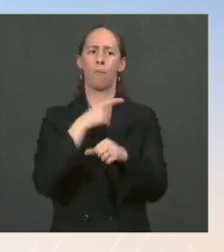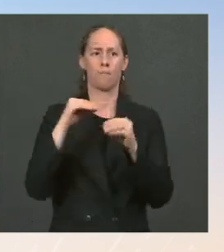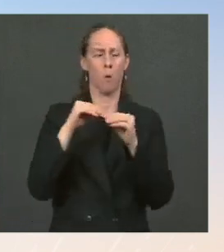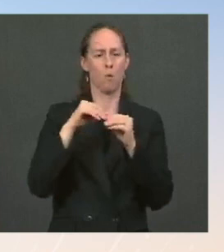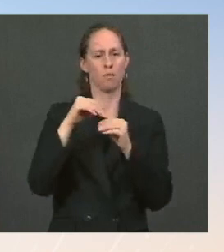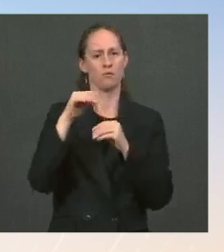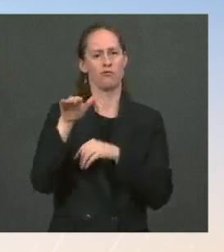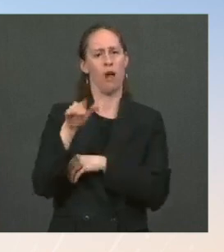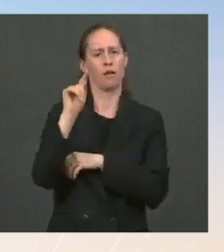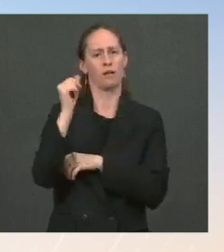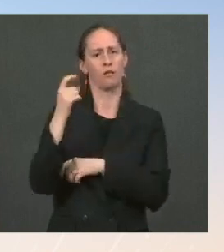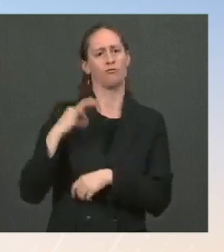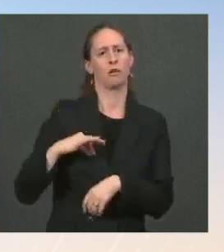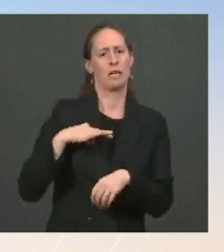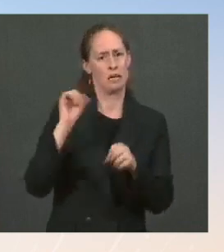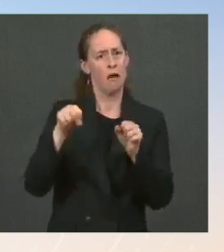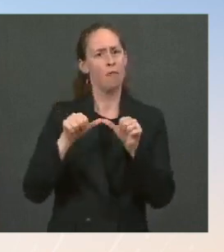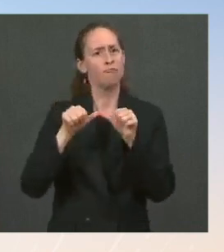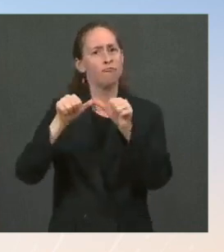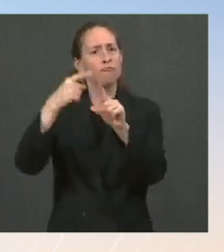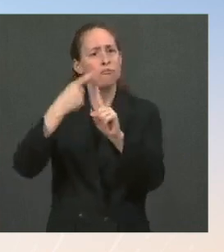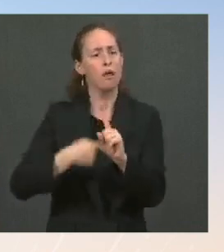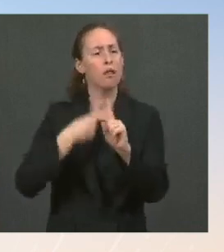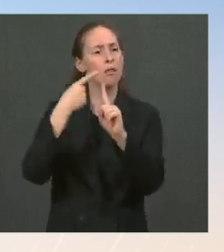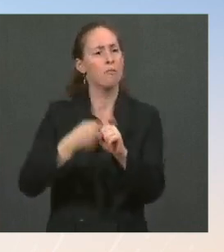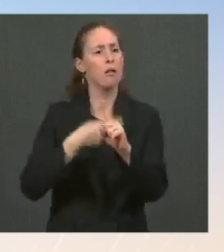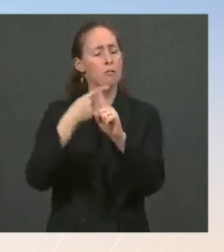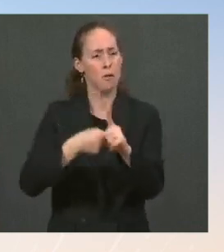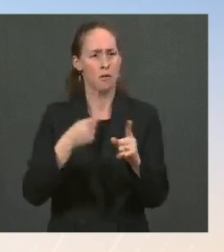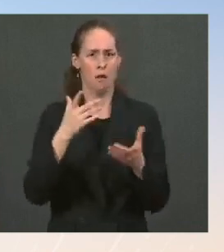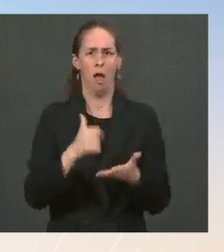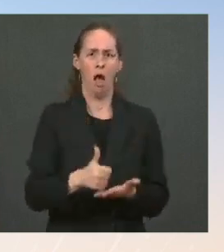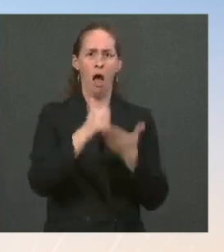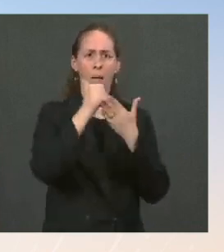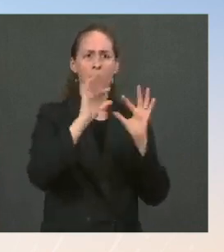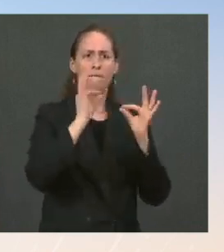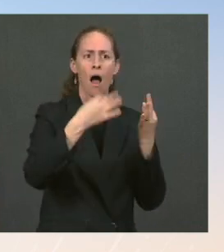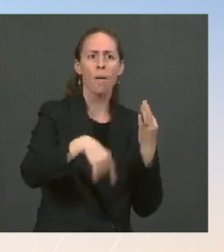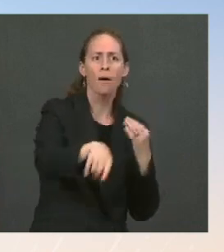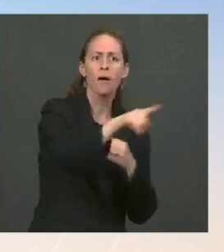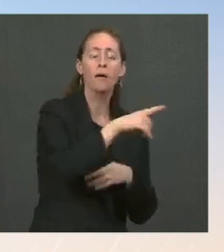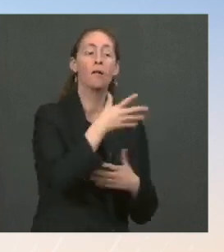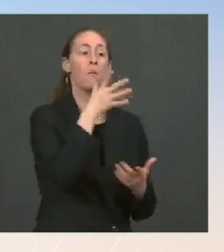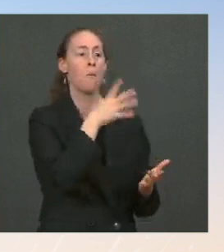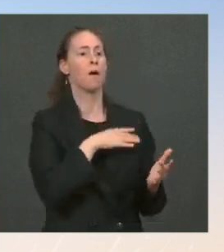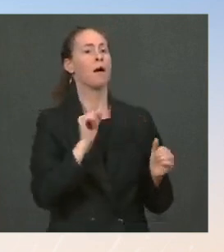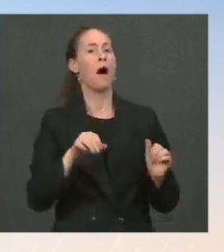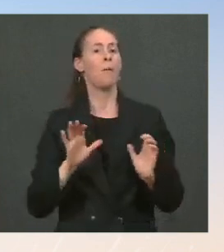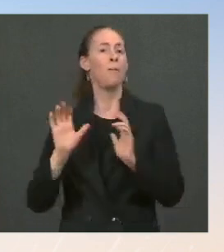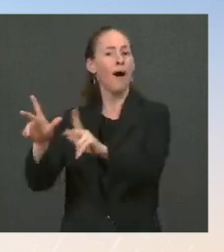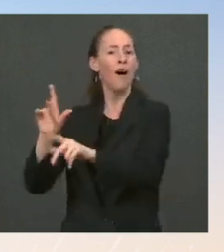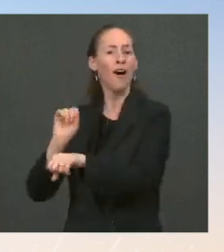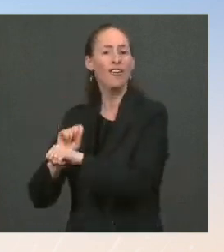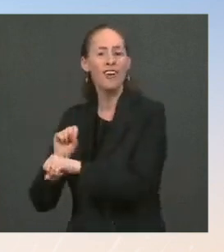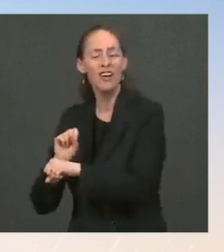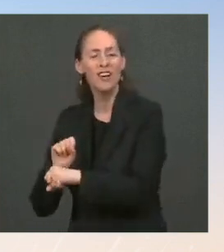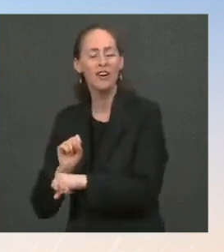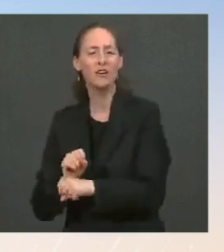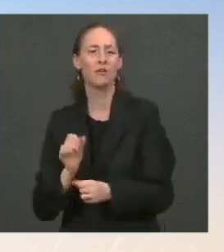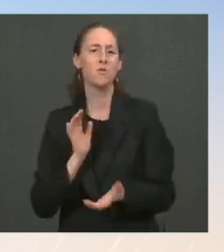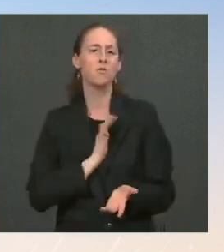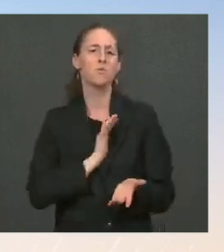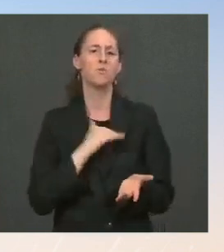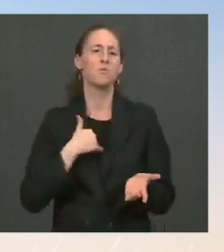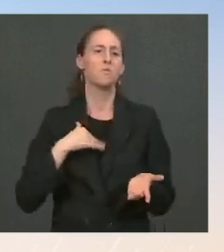that can not only help families make ends meet, it can help bring more women back into the workforce, and it is a vital part of his proposed